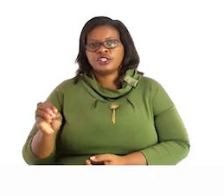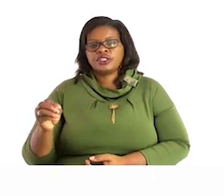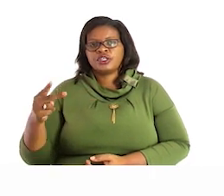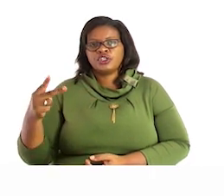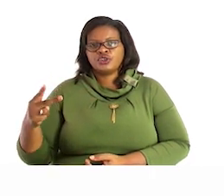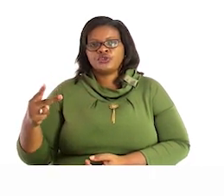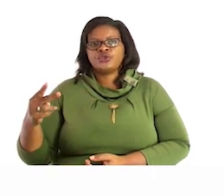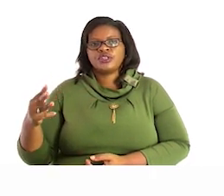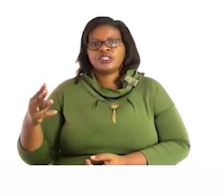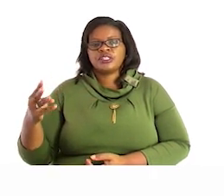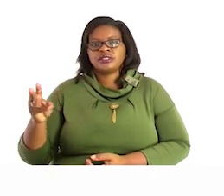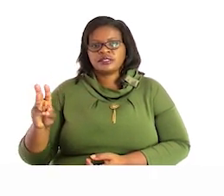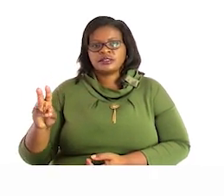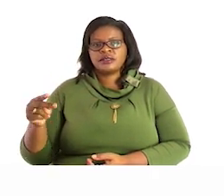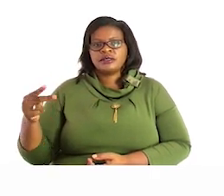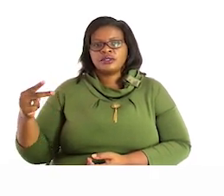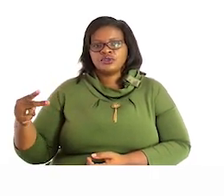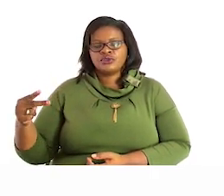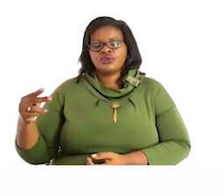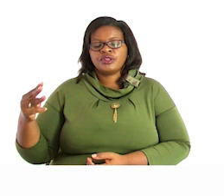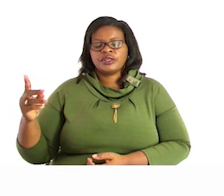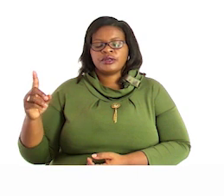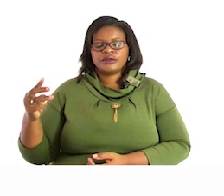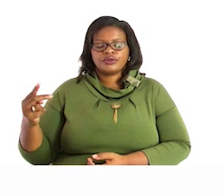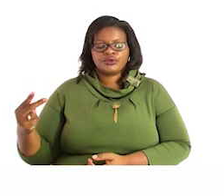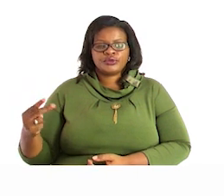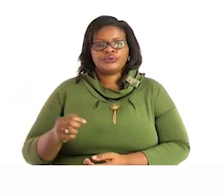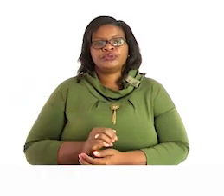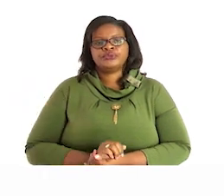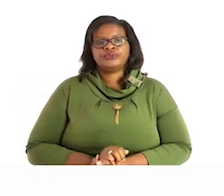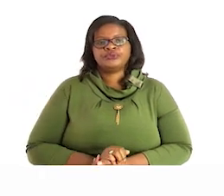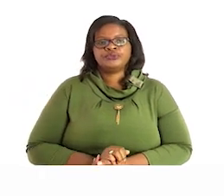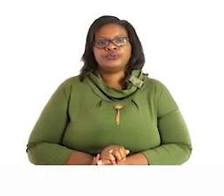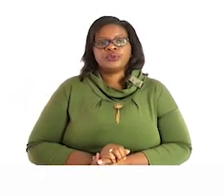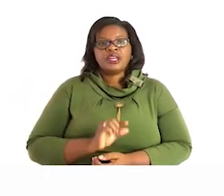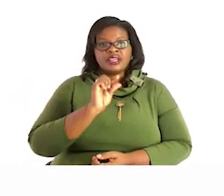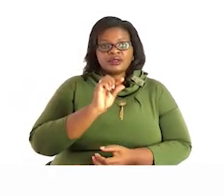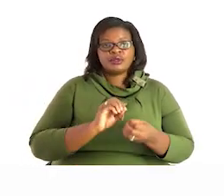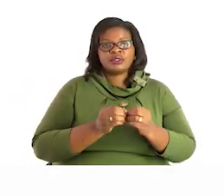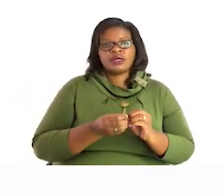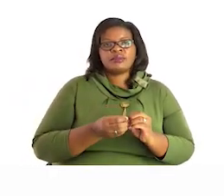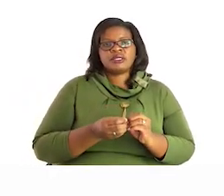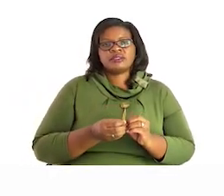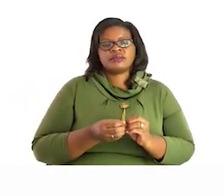232 so the smallest number there